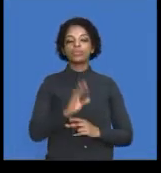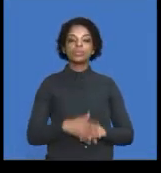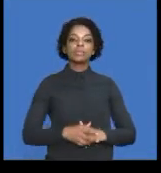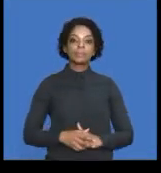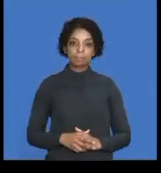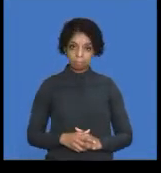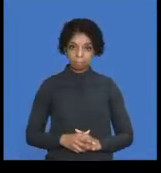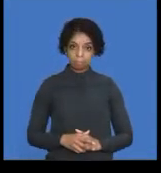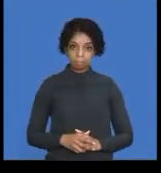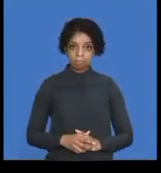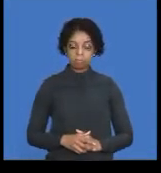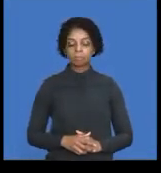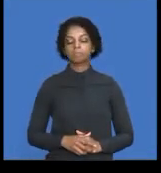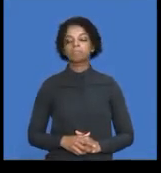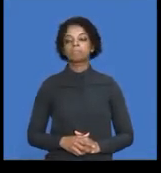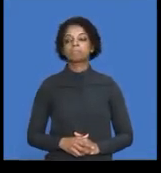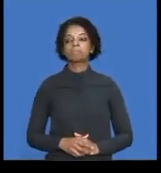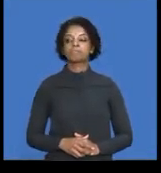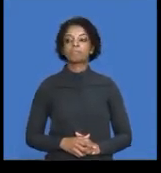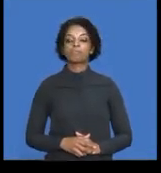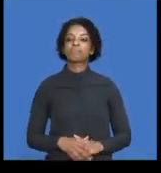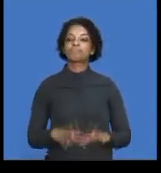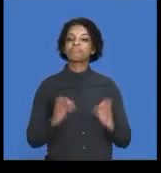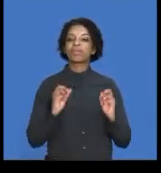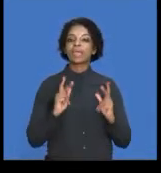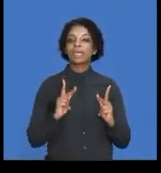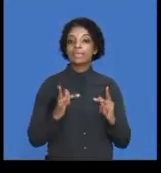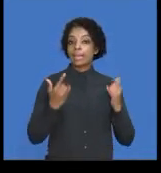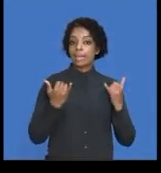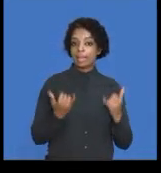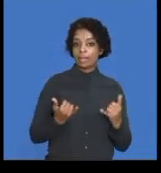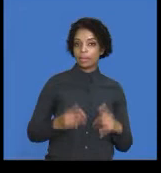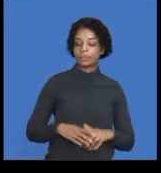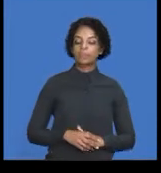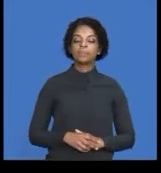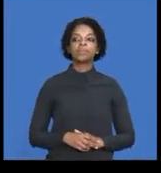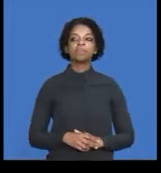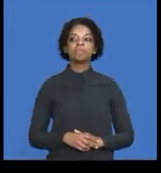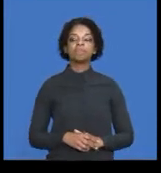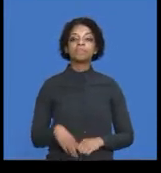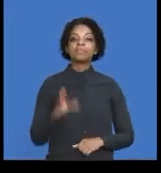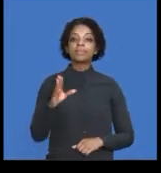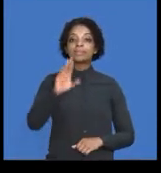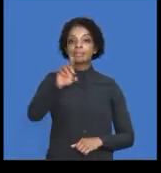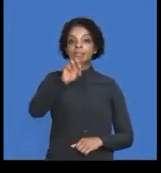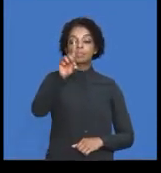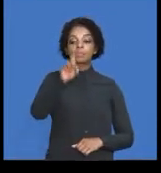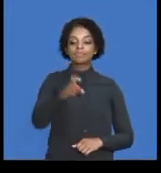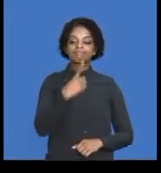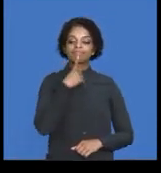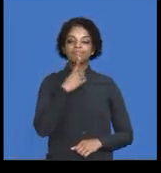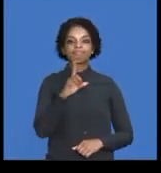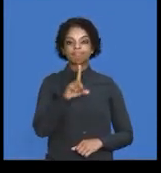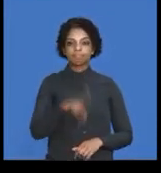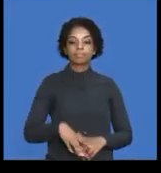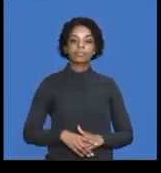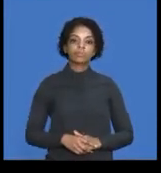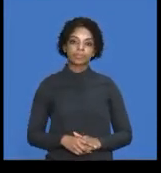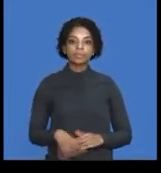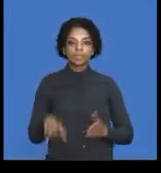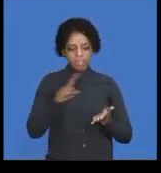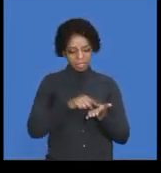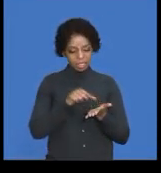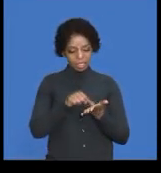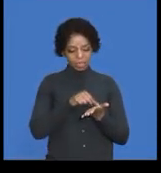Now, we now come to the question which said, calculate the break-even